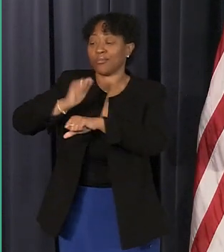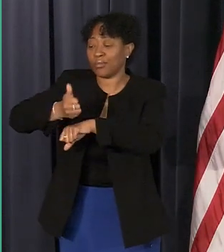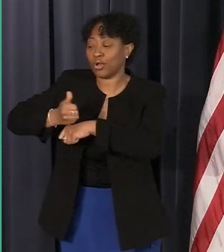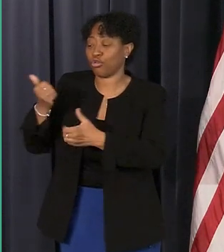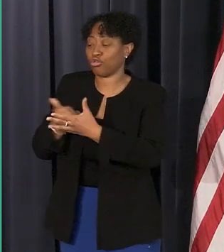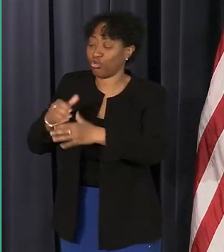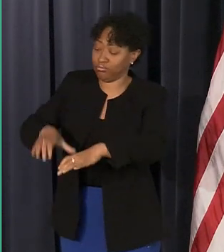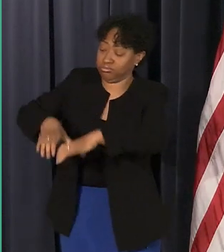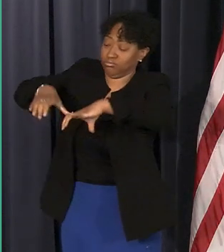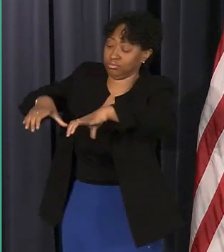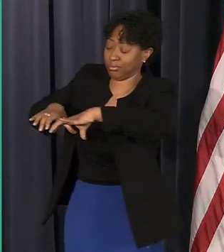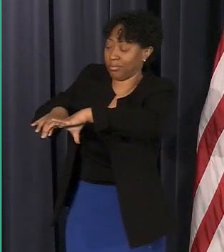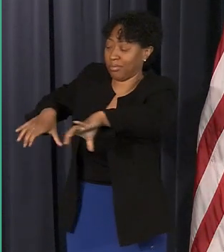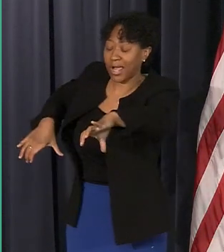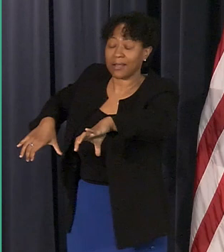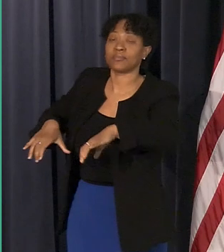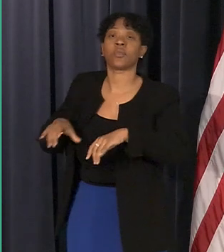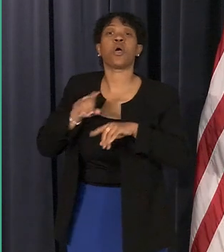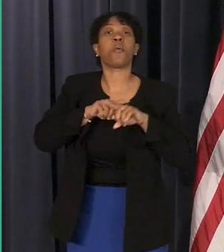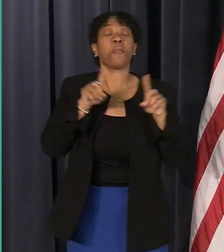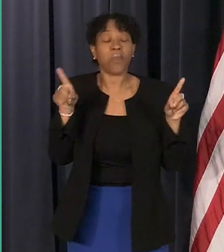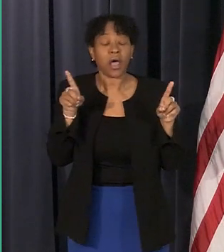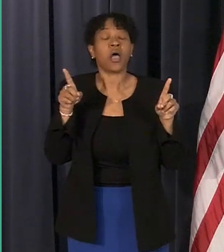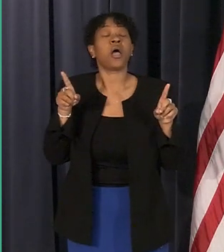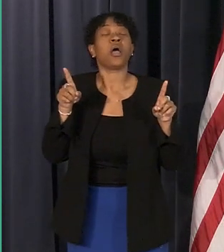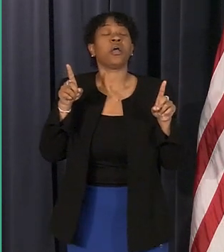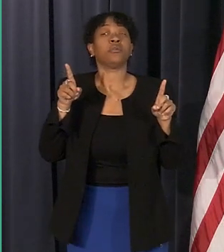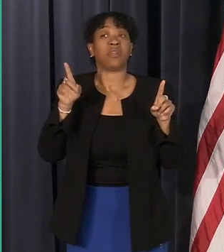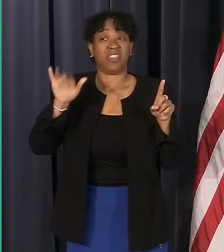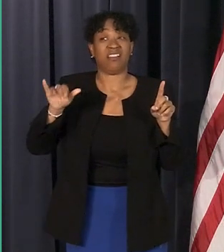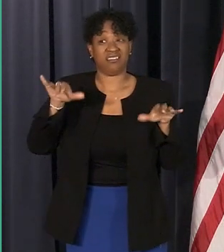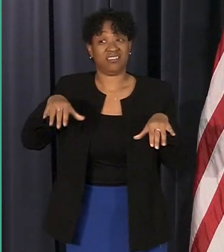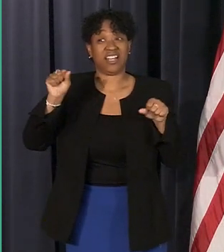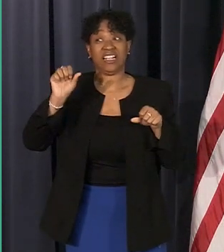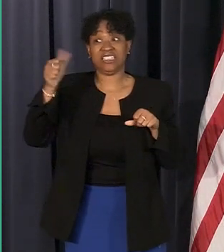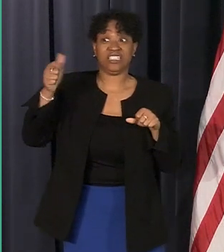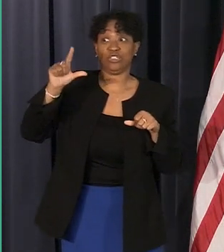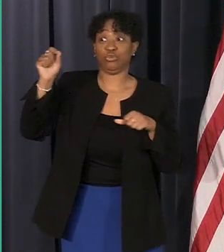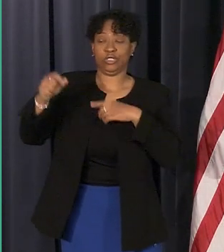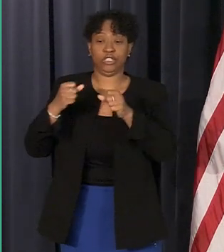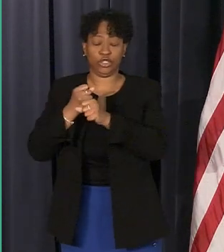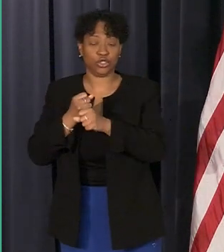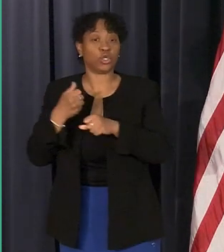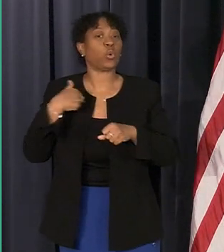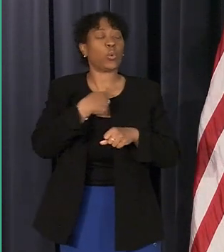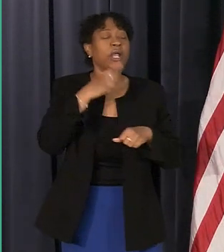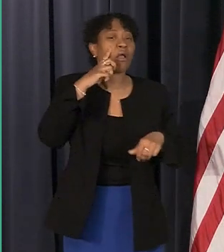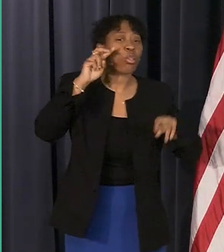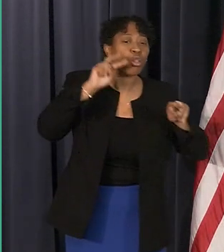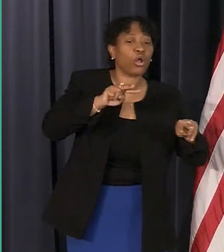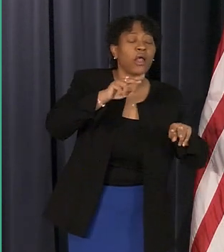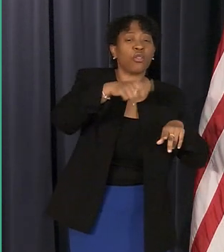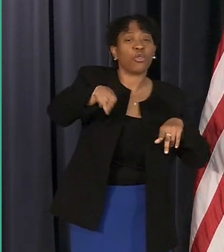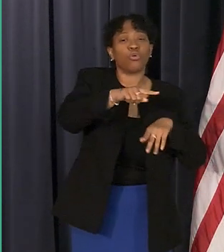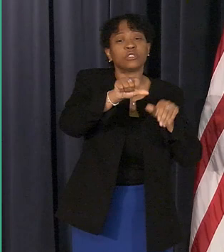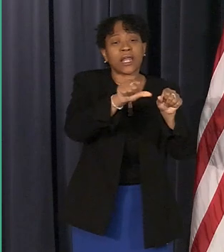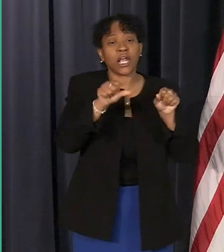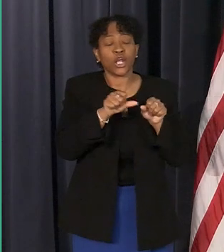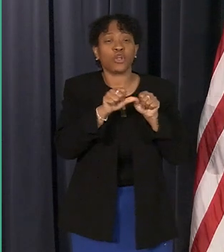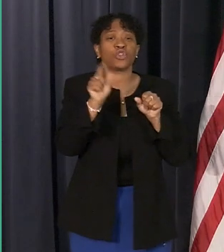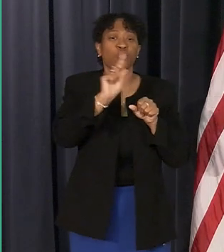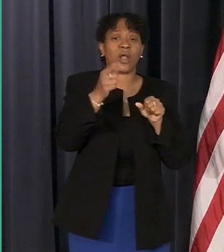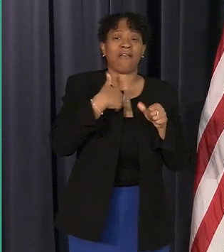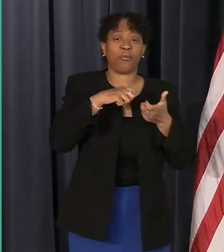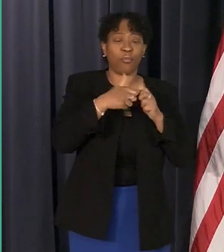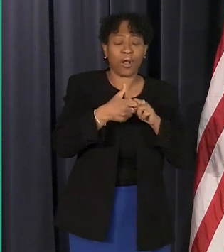figure out the low-lying areas that are that are having the basement flooding problems and we could help those basements and so this really was a